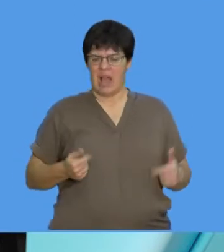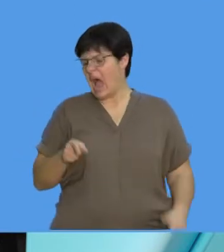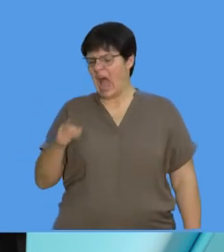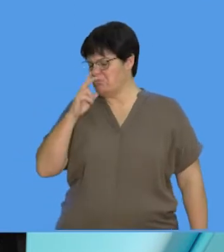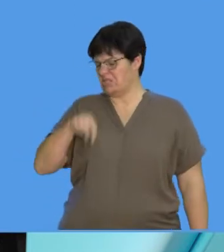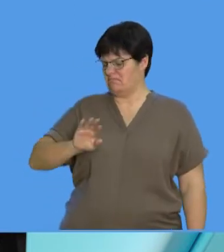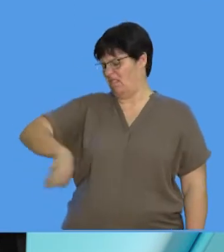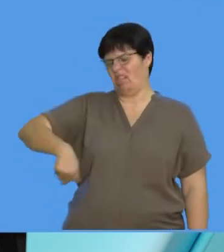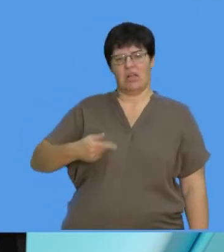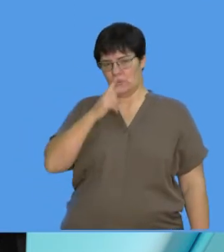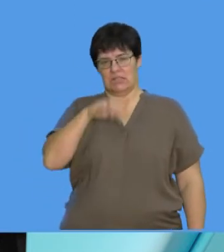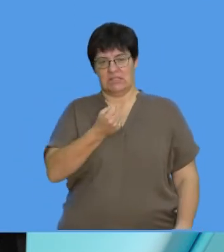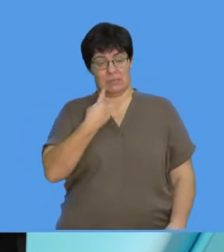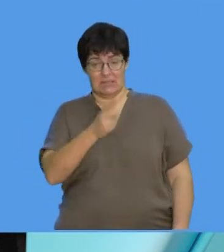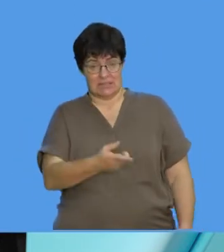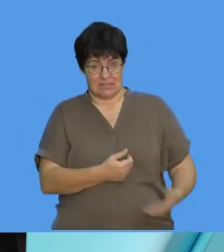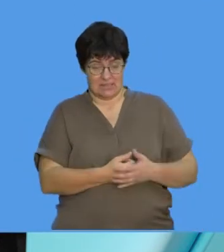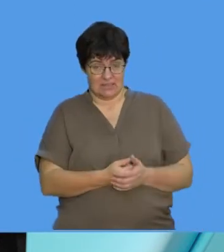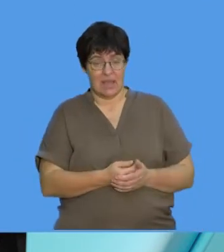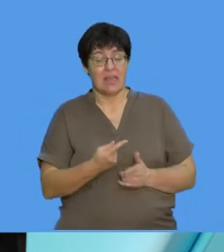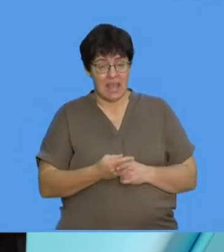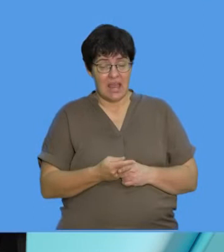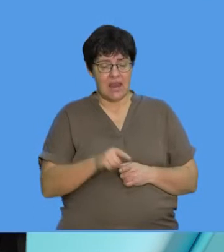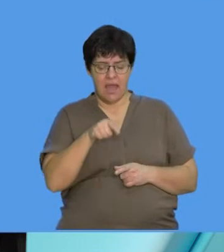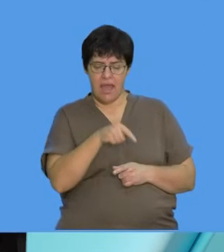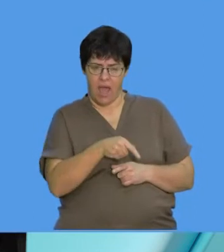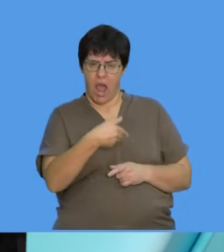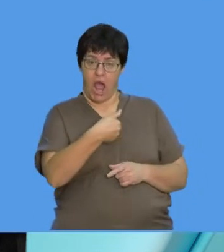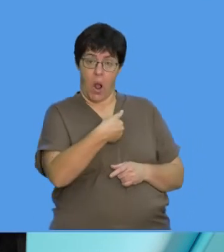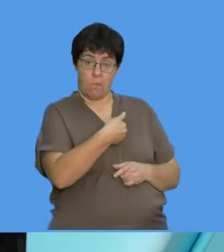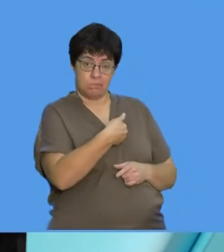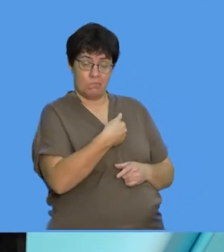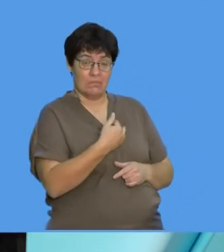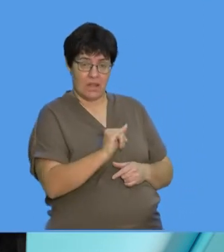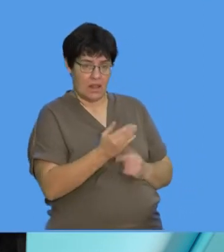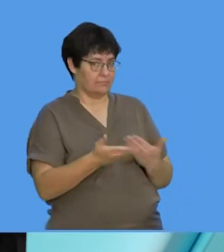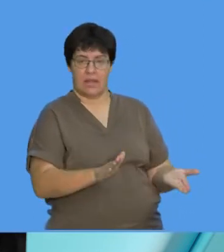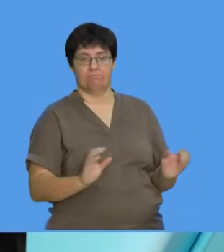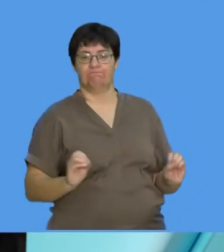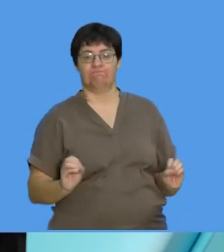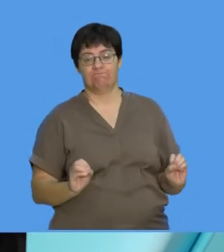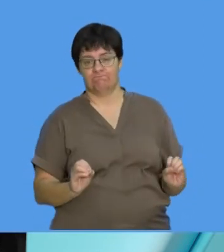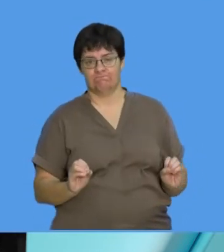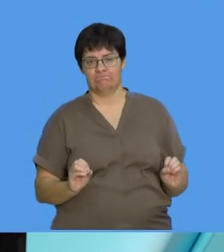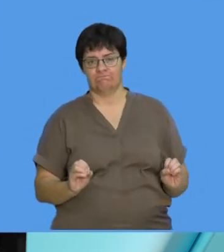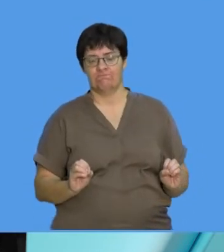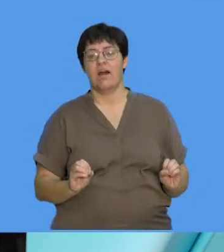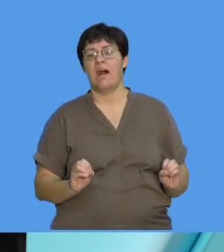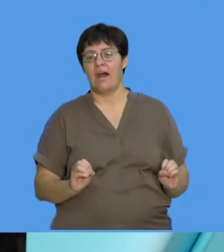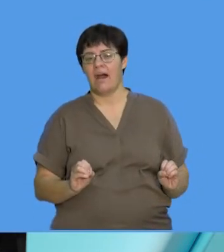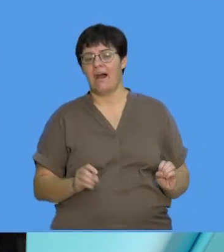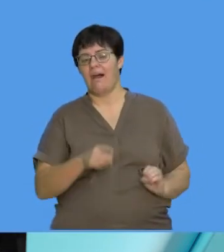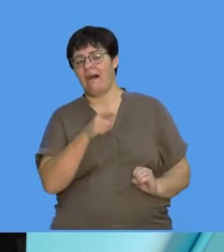and then they stop. And then that bacteria that is still in your body doesn't die and it